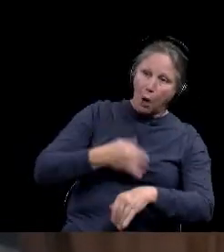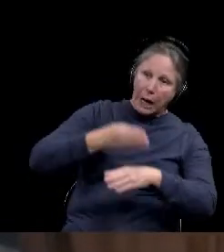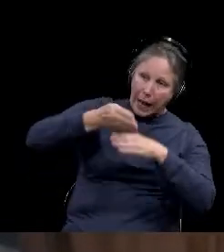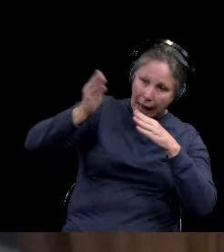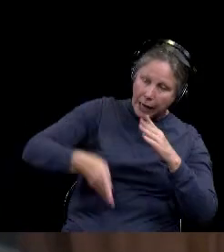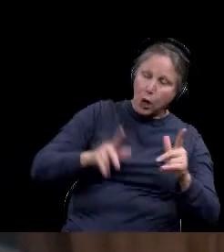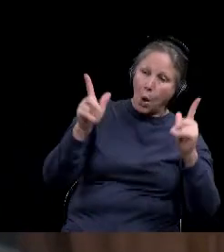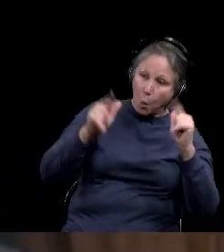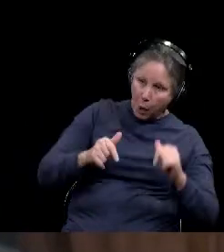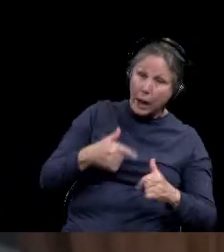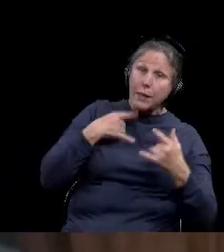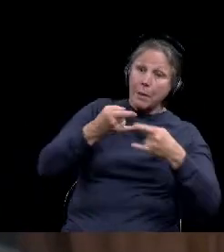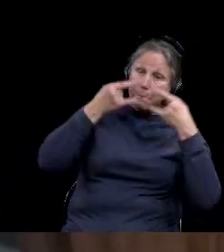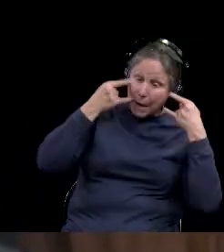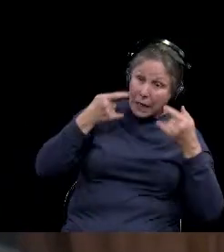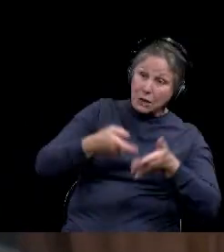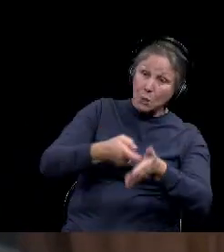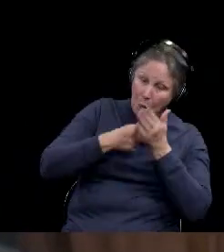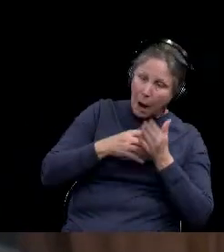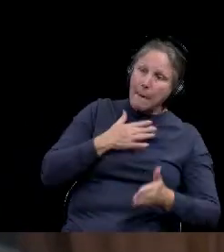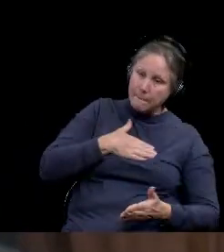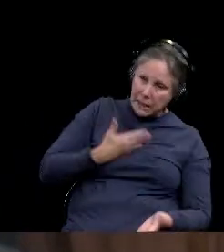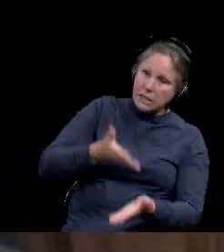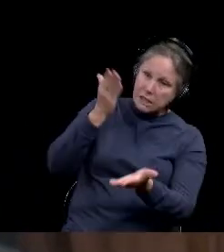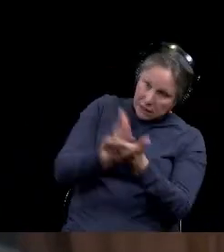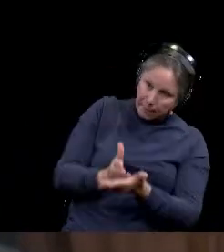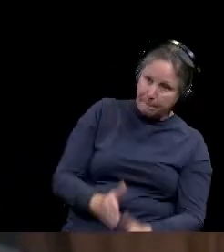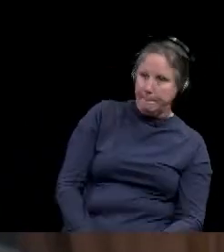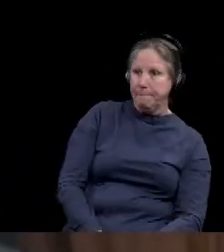mandatory mask wearing soon, sir. Thank you.